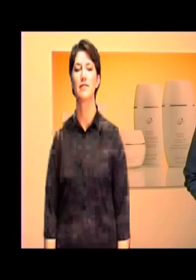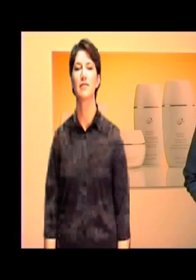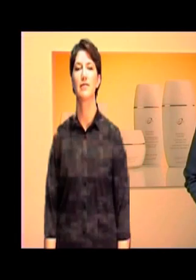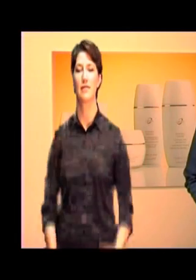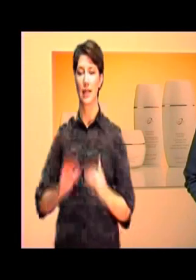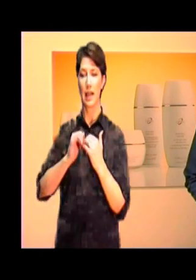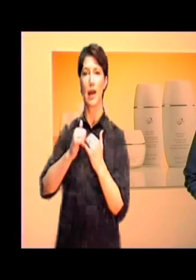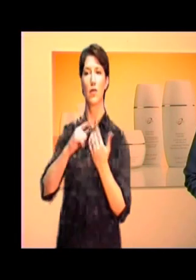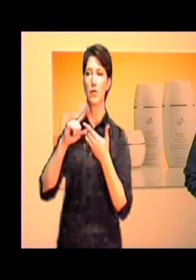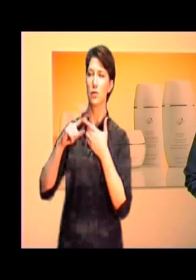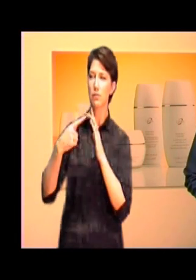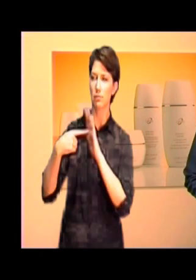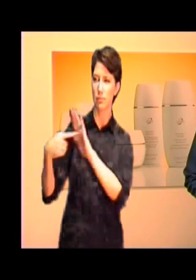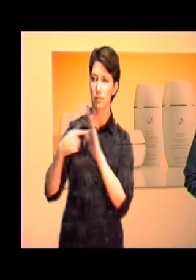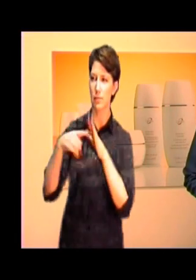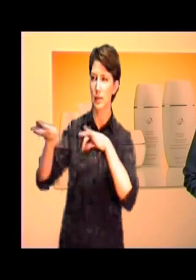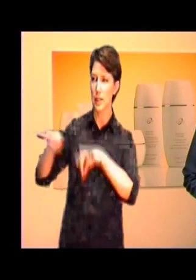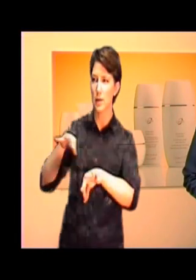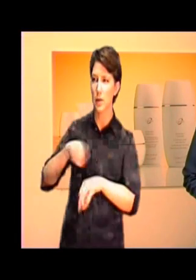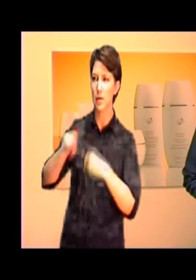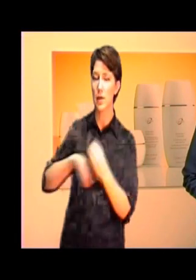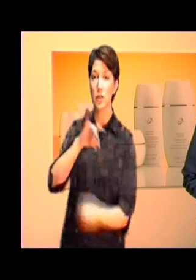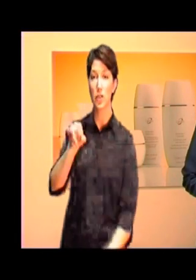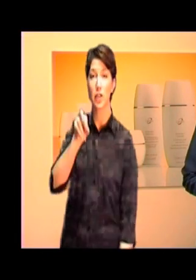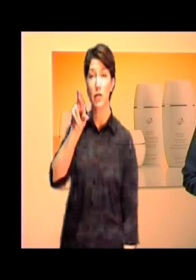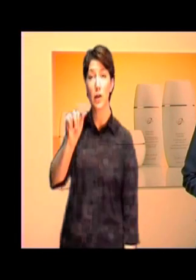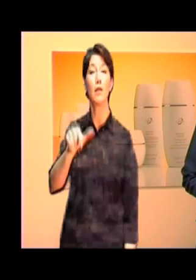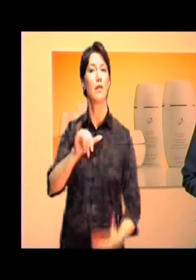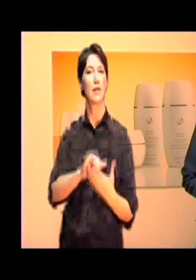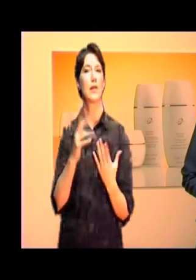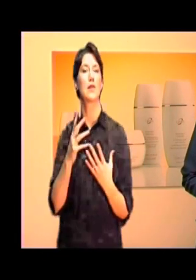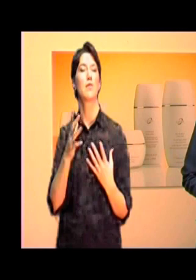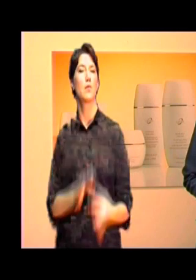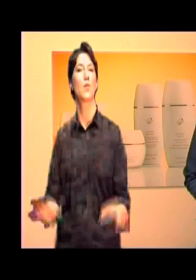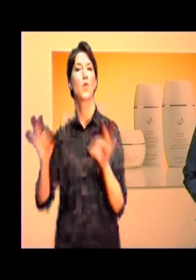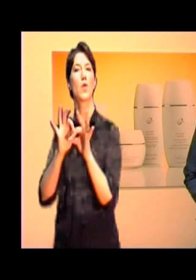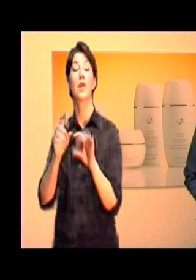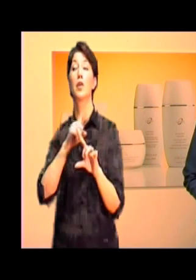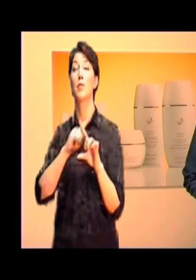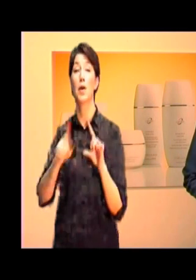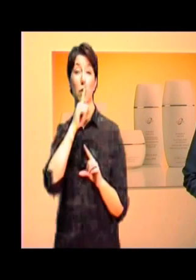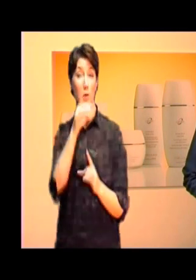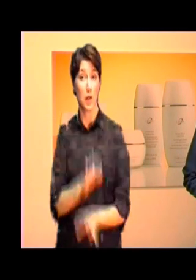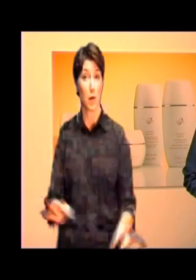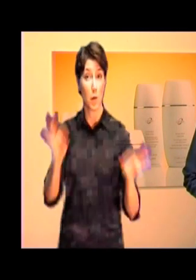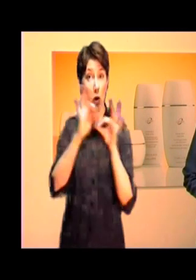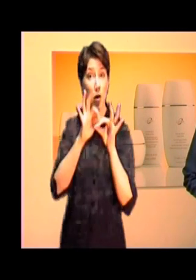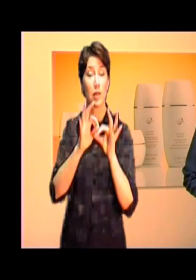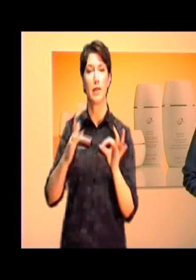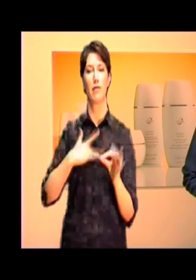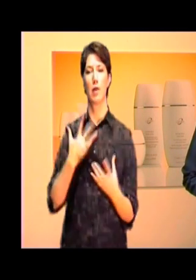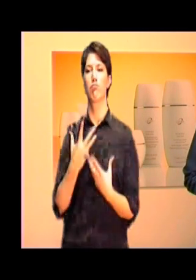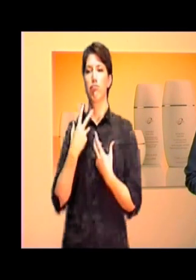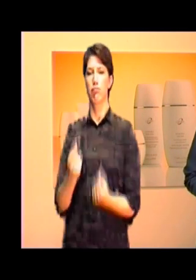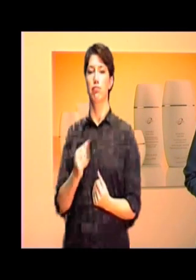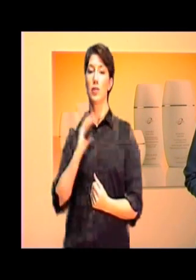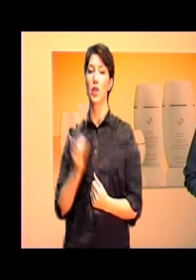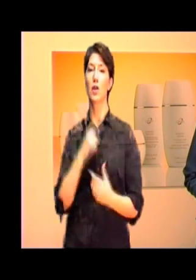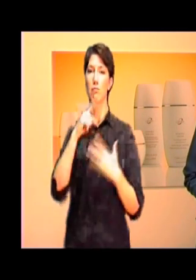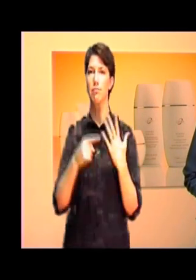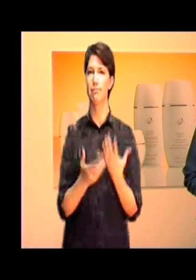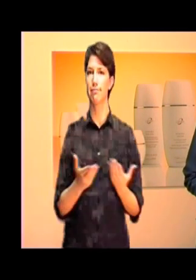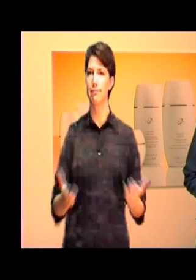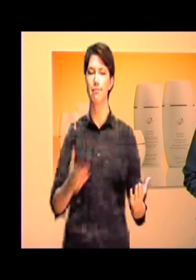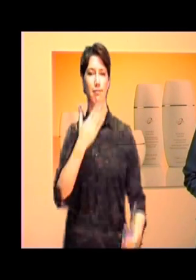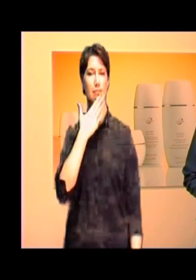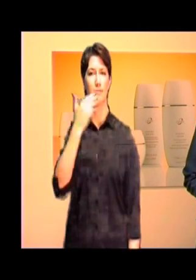Confidence in how to present the Jafra product is important. But confidence that we have the best products is essential. We want to share with